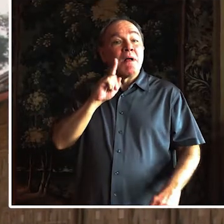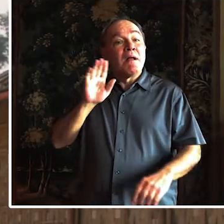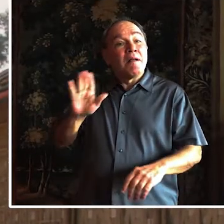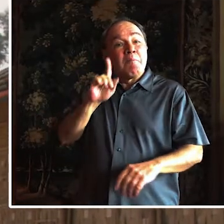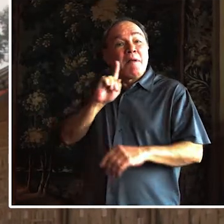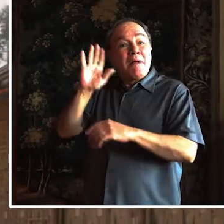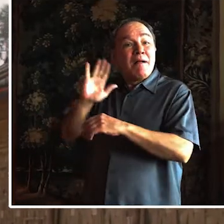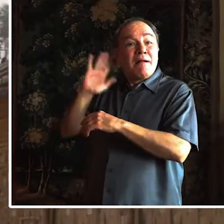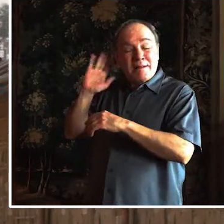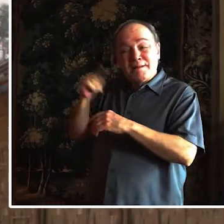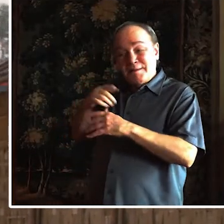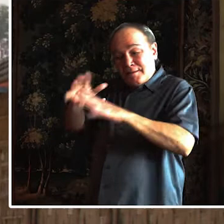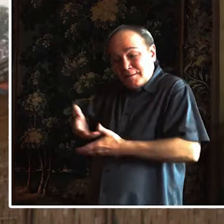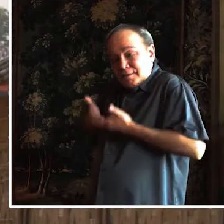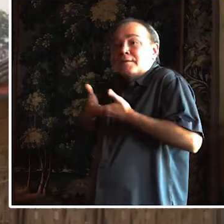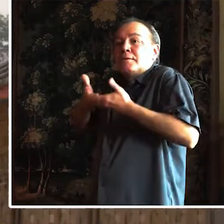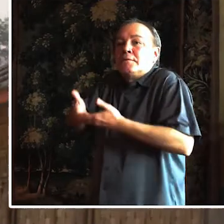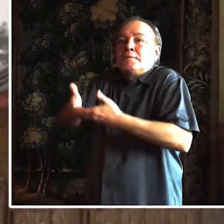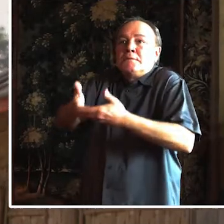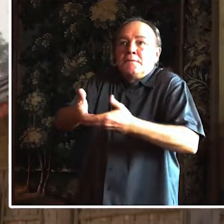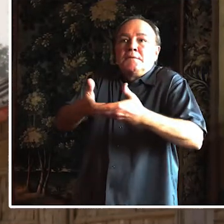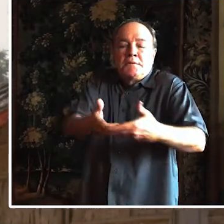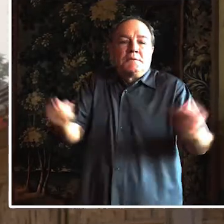My grandmother carried me all the way here.